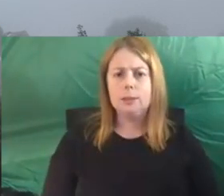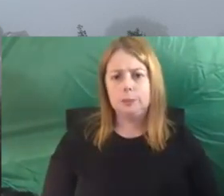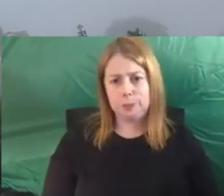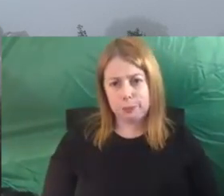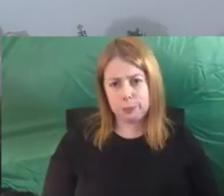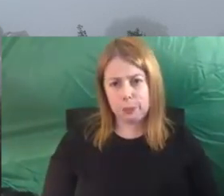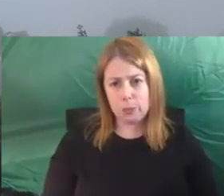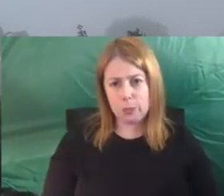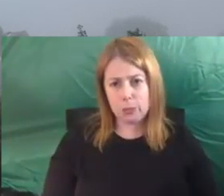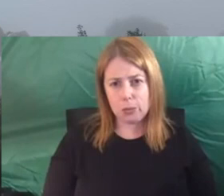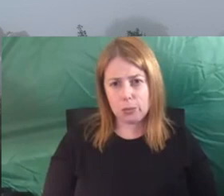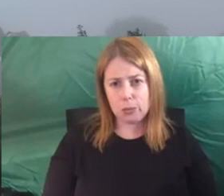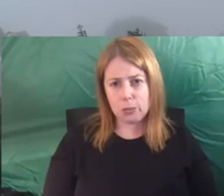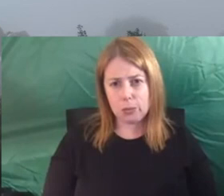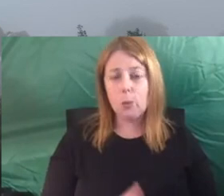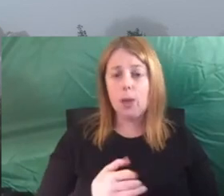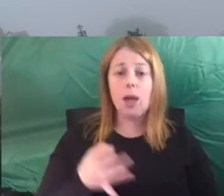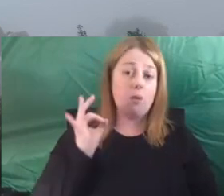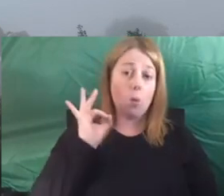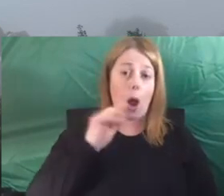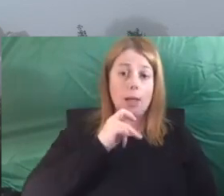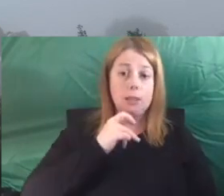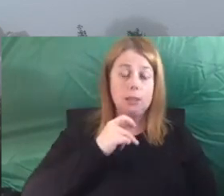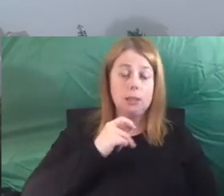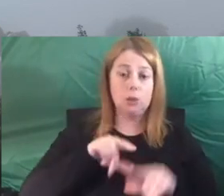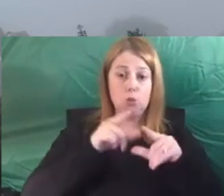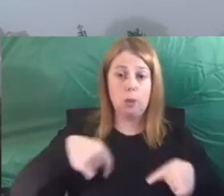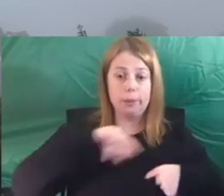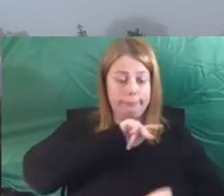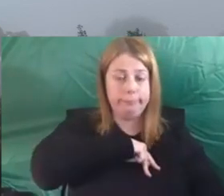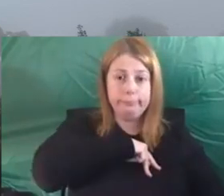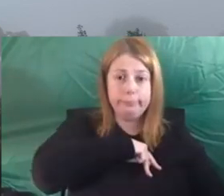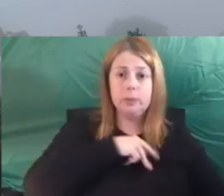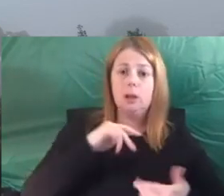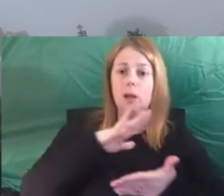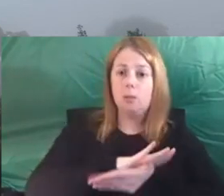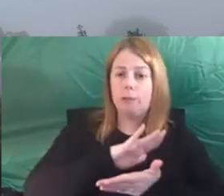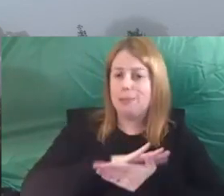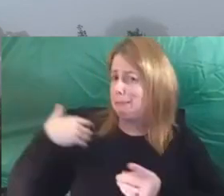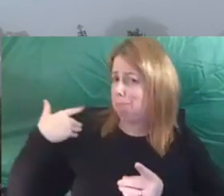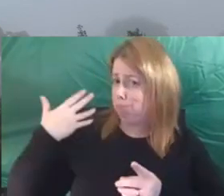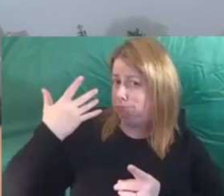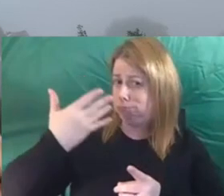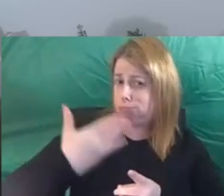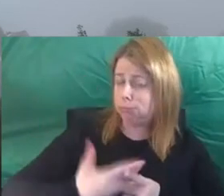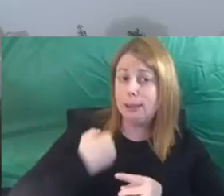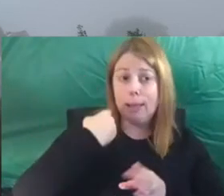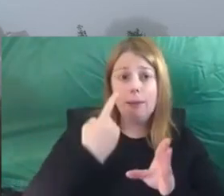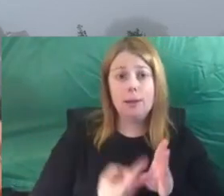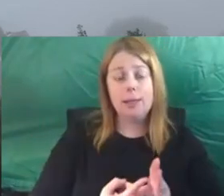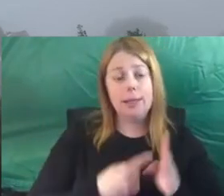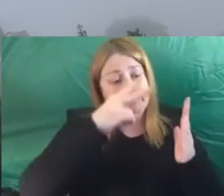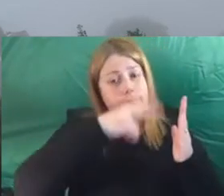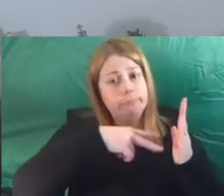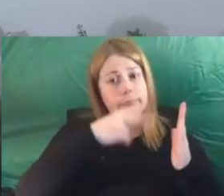we've been holding a white women breakfast for many years. And each year, we would read out the stats